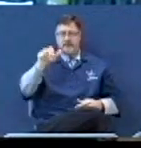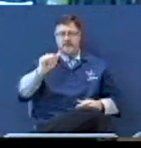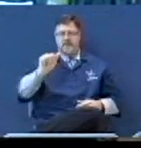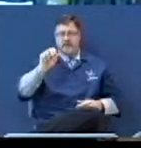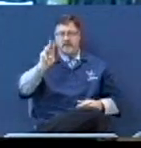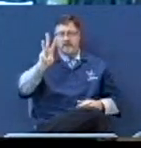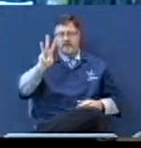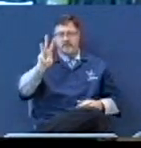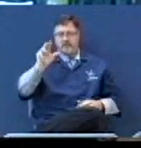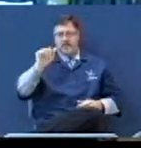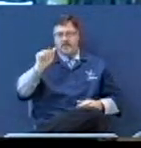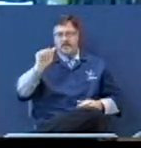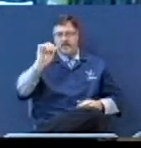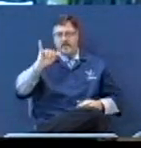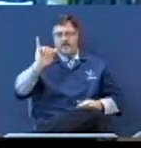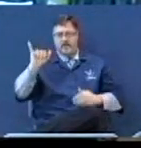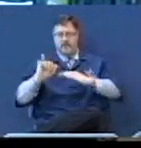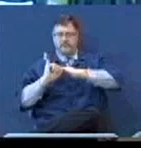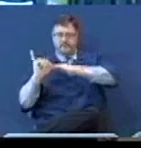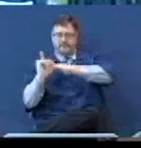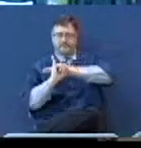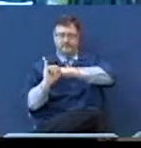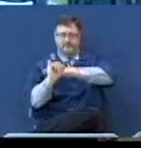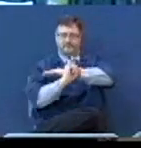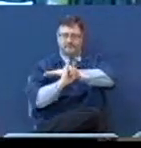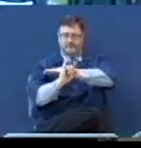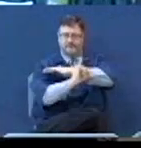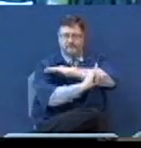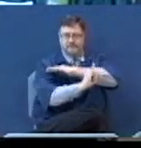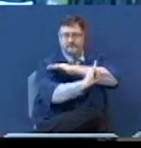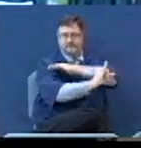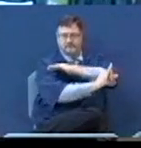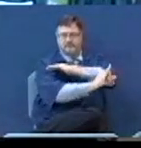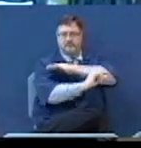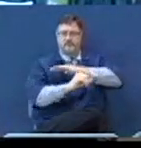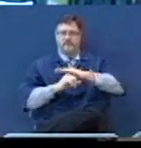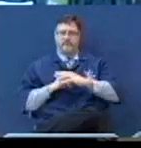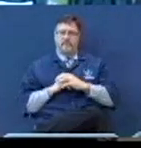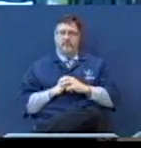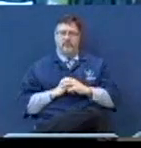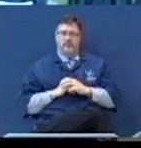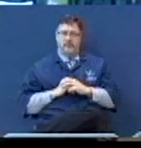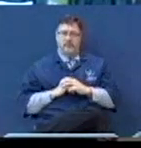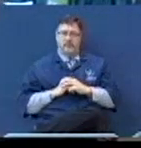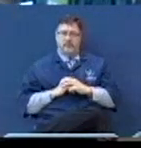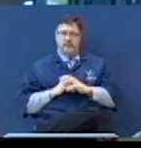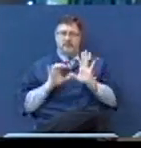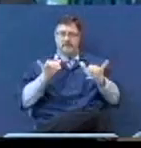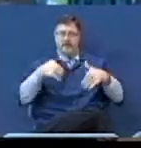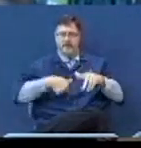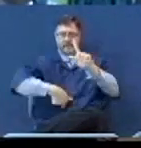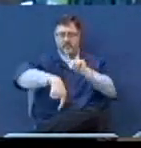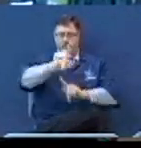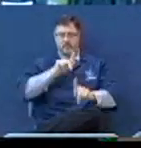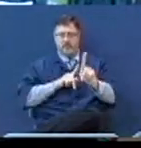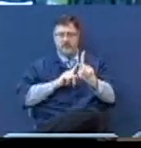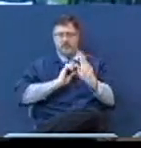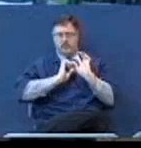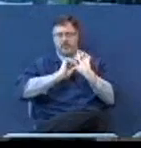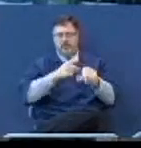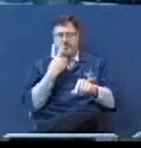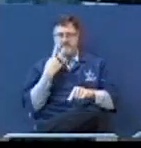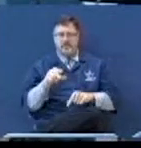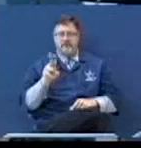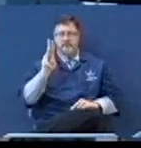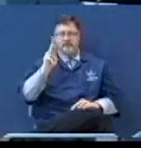And by the way, they haven't commercialized it to the point where it's a mess. You still have people, when they go see this